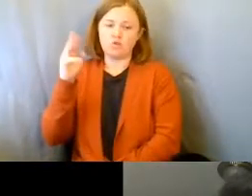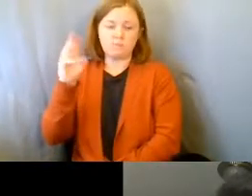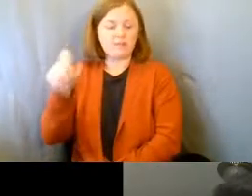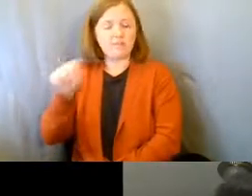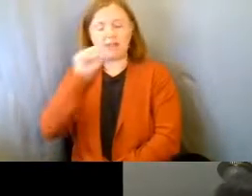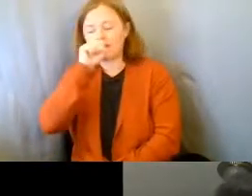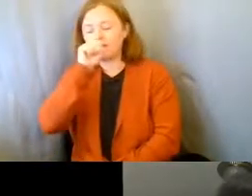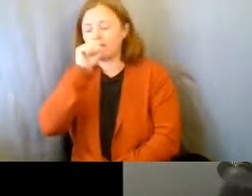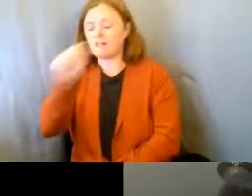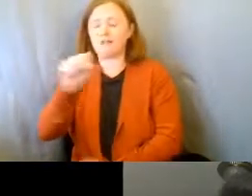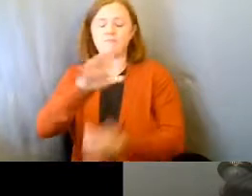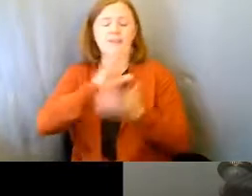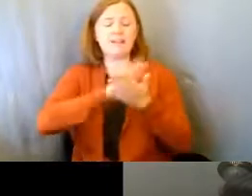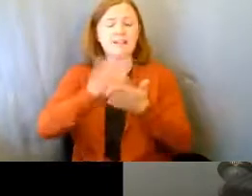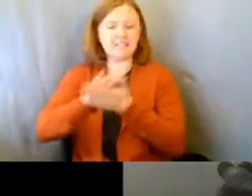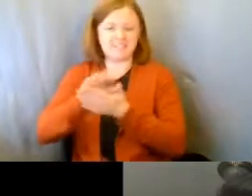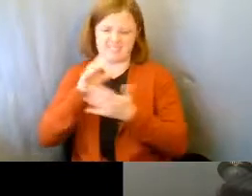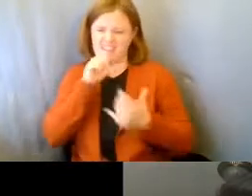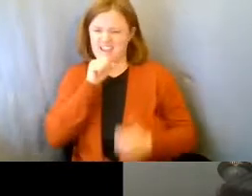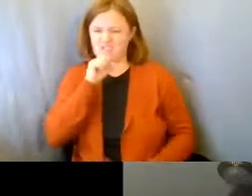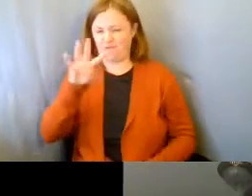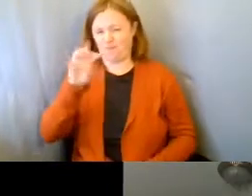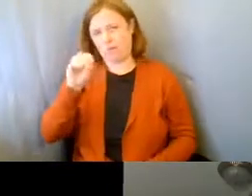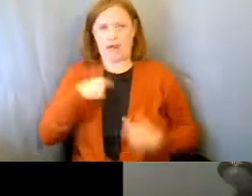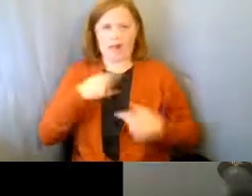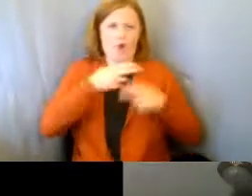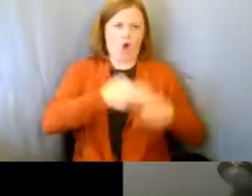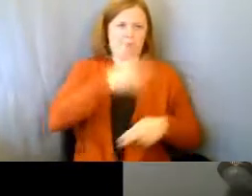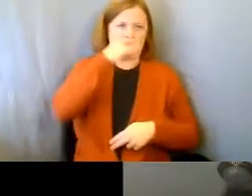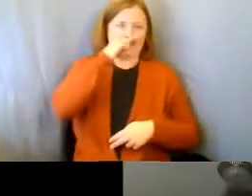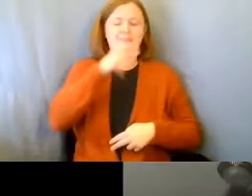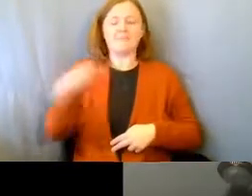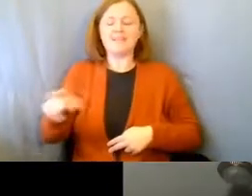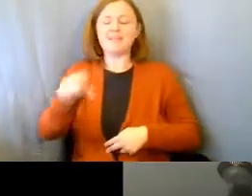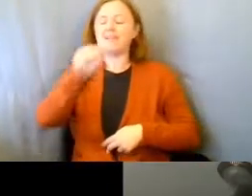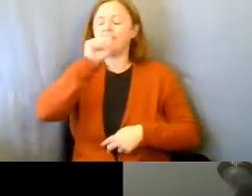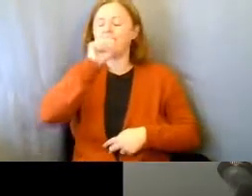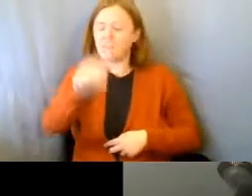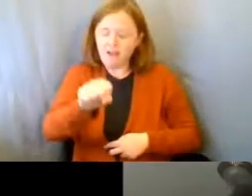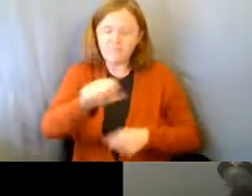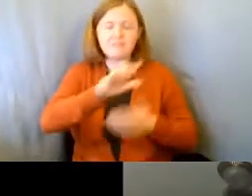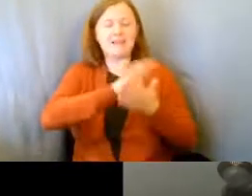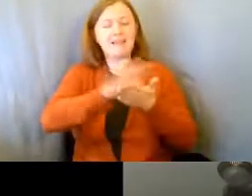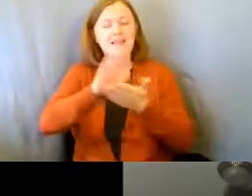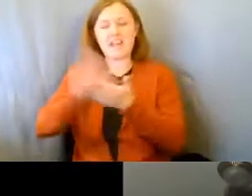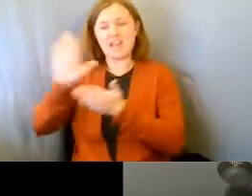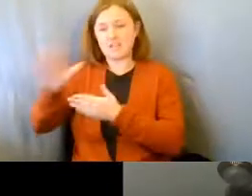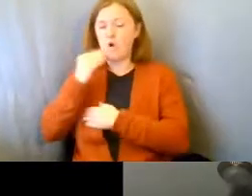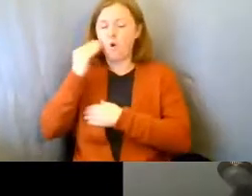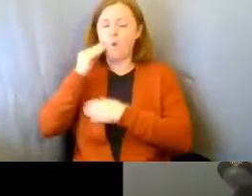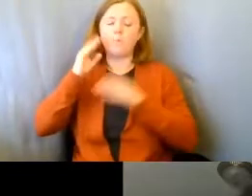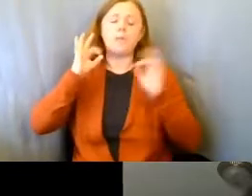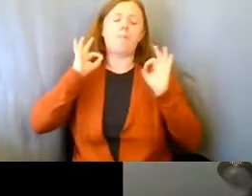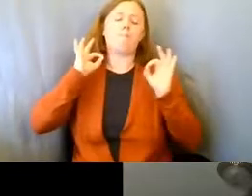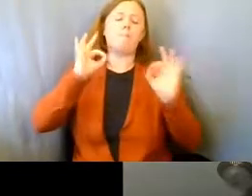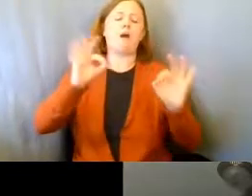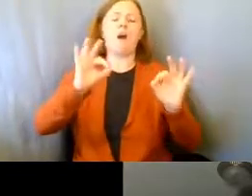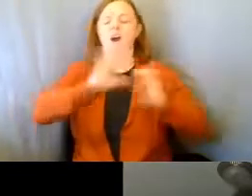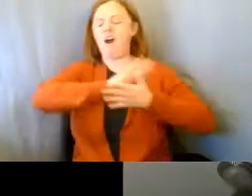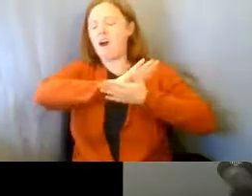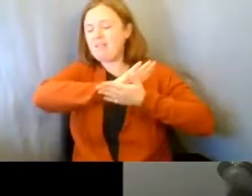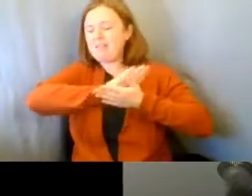kid. He's in his 40s. But he loves to clean. And his house is immaculate all the time.